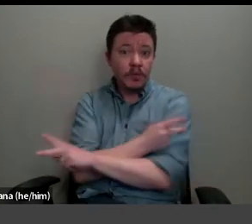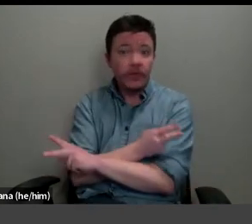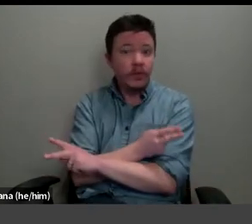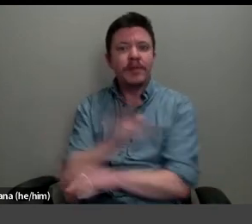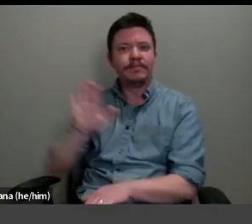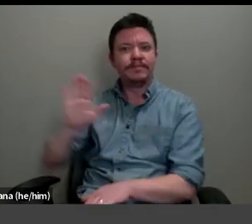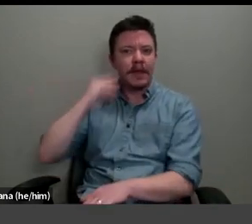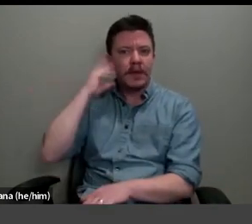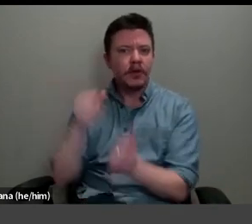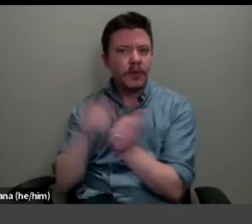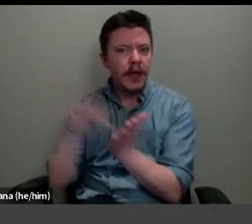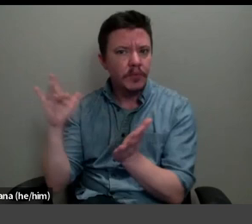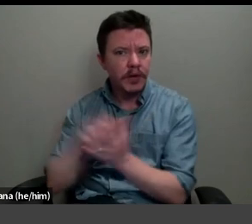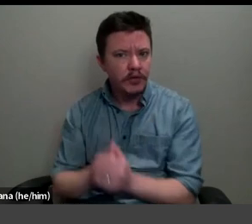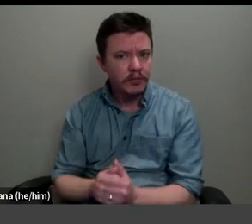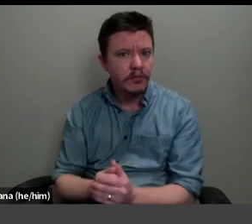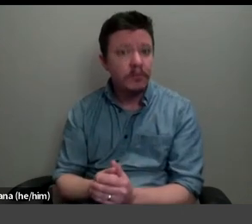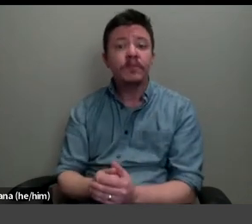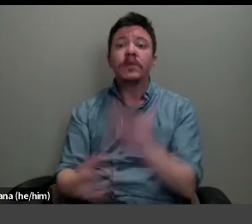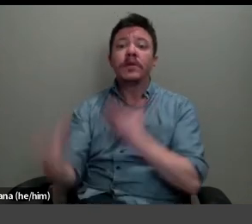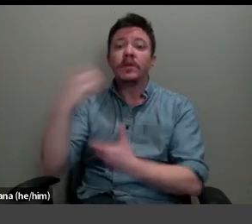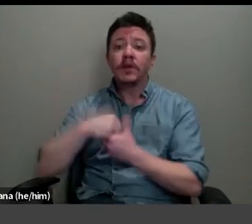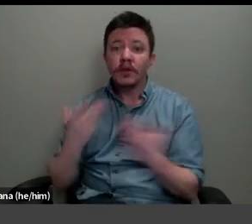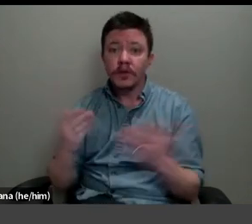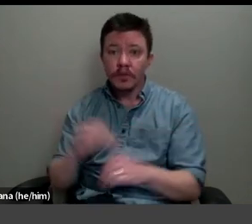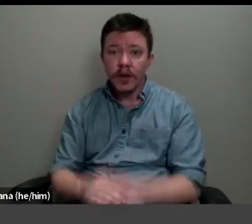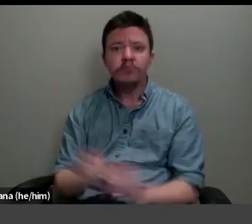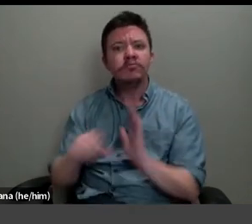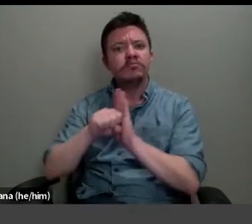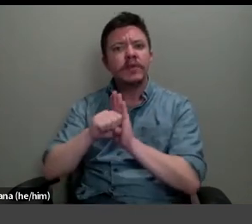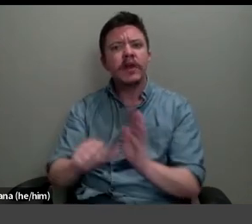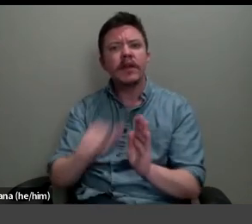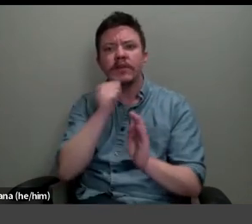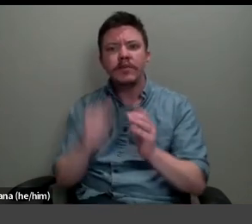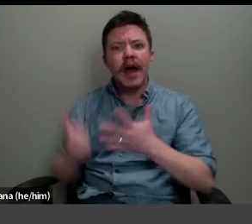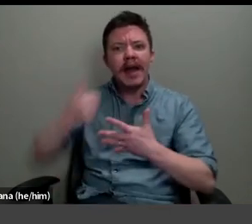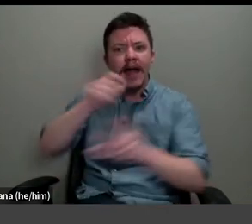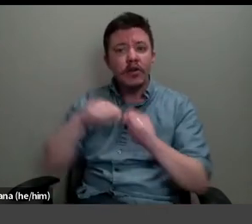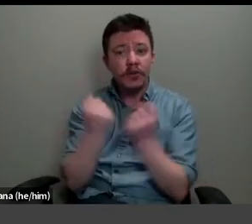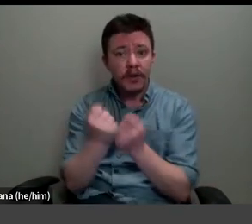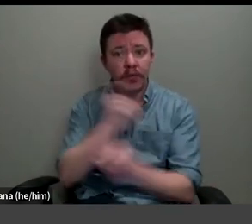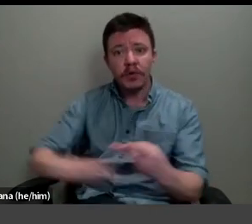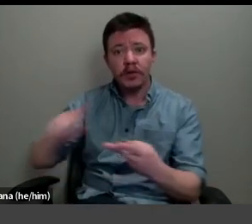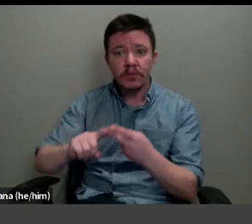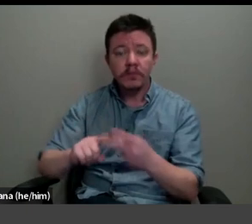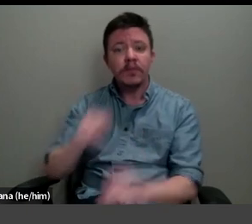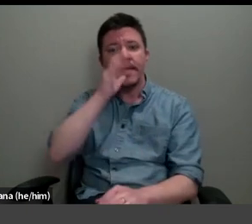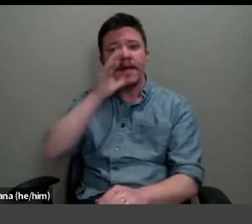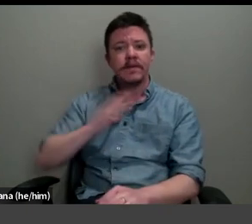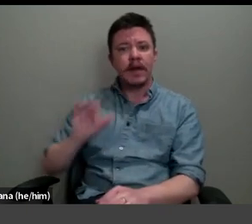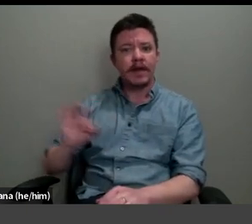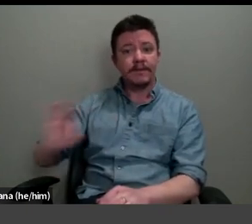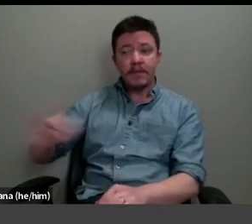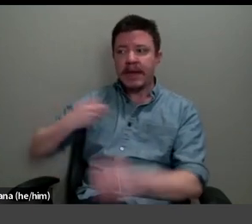This includes signs of non-hierarchical teamwork and feminine intergenerationality, but